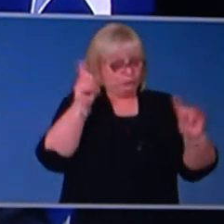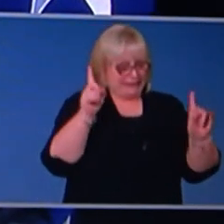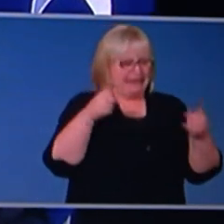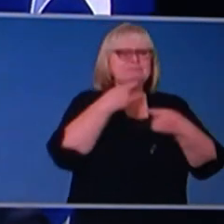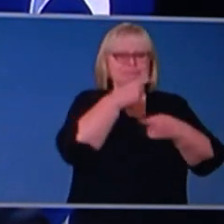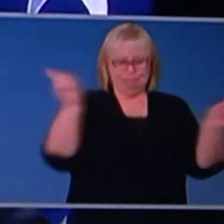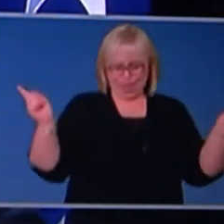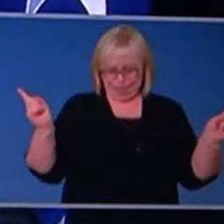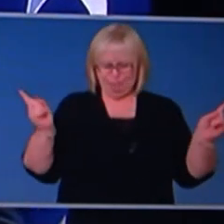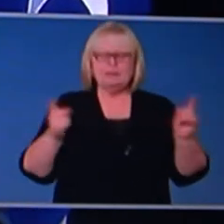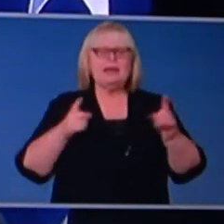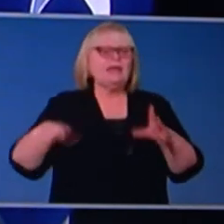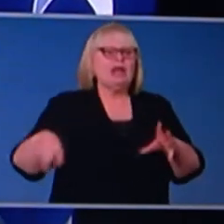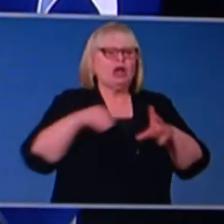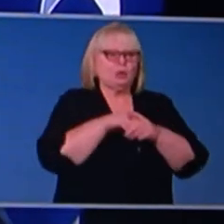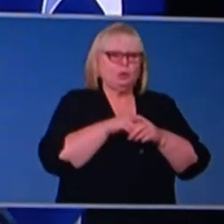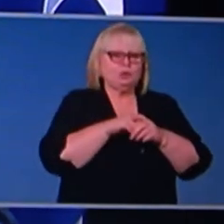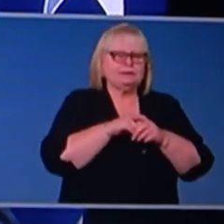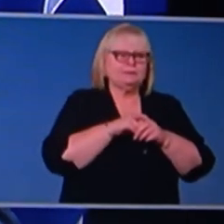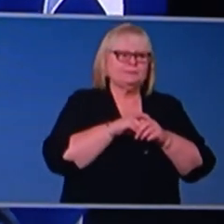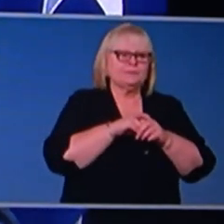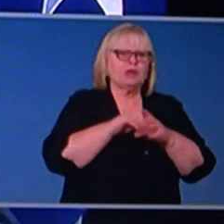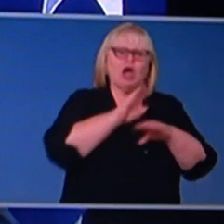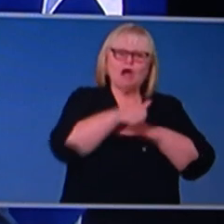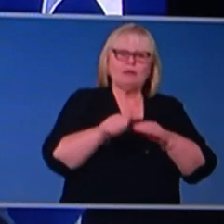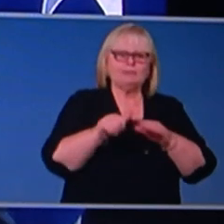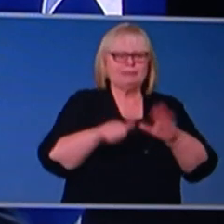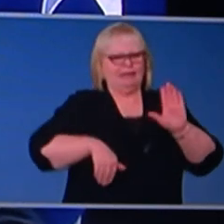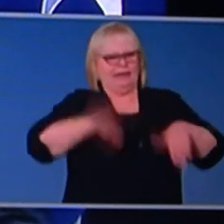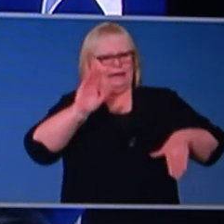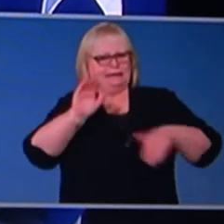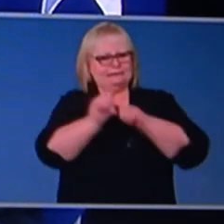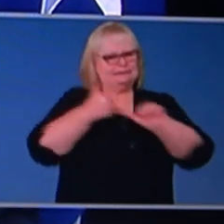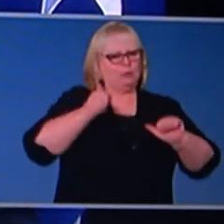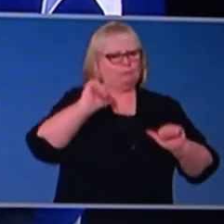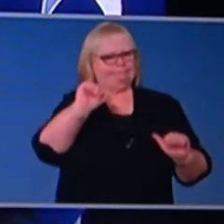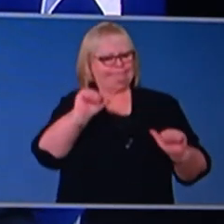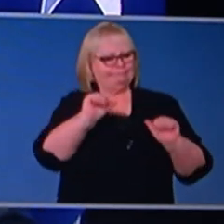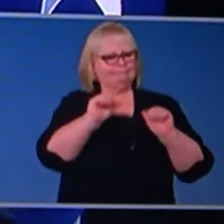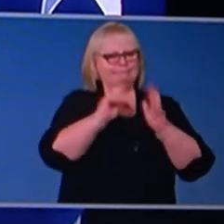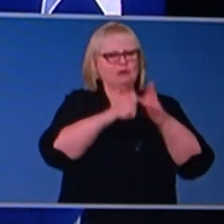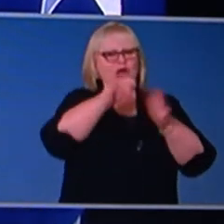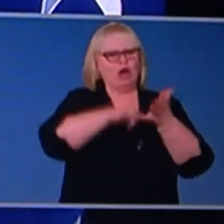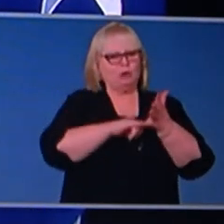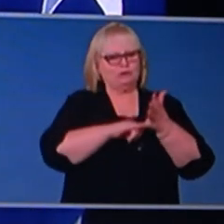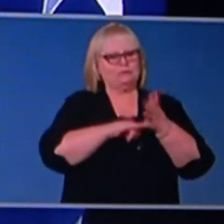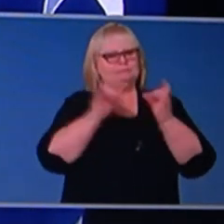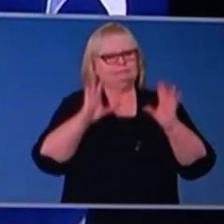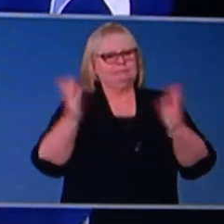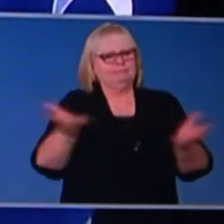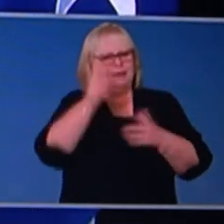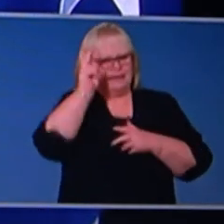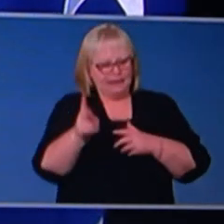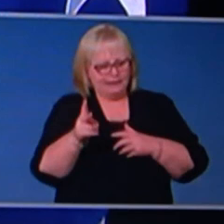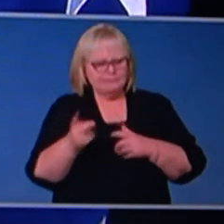And that also included a consideration of the elite sports codes. And we were also able to adopt the